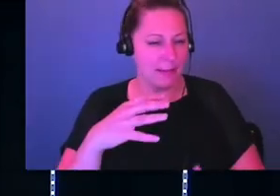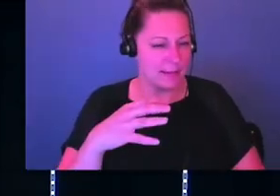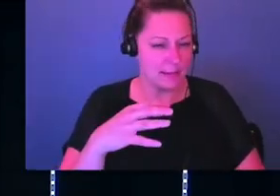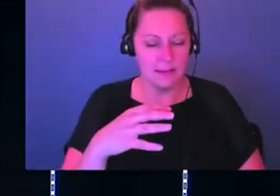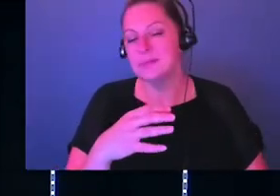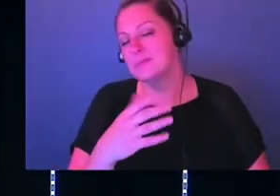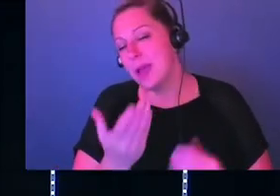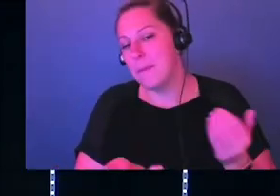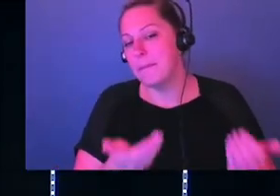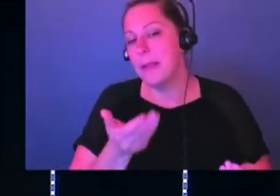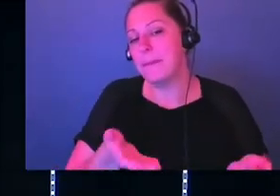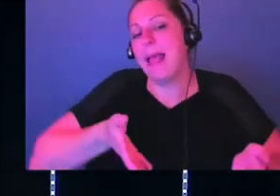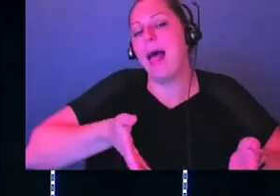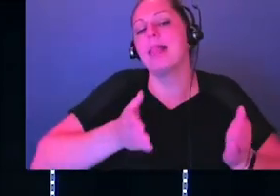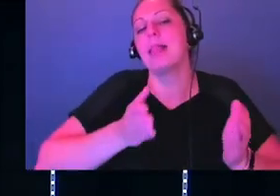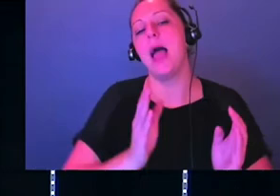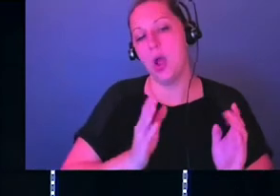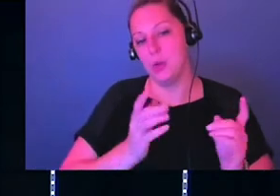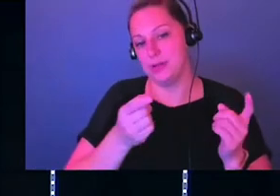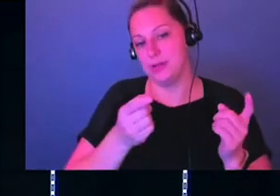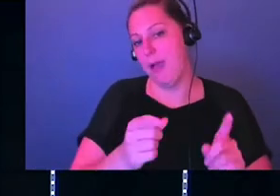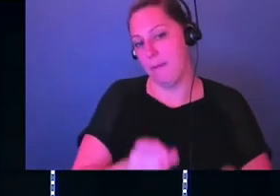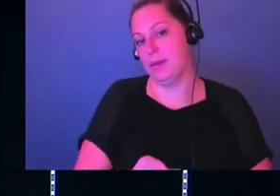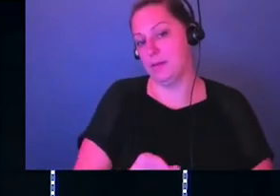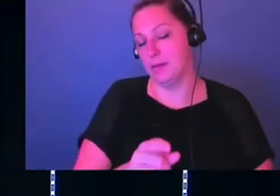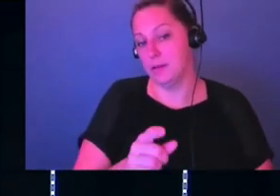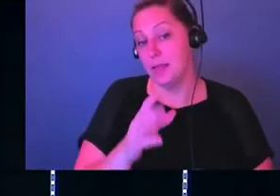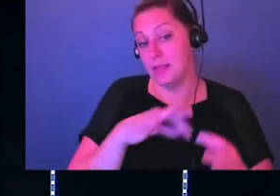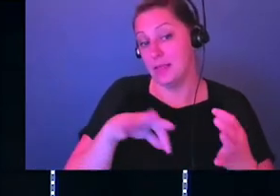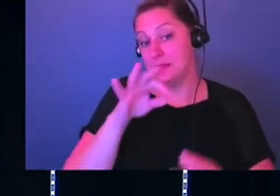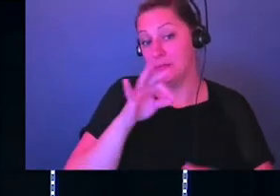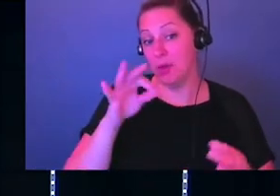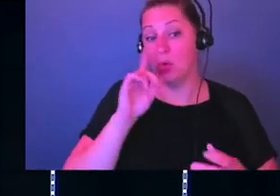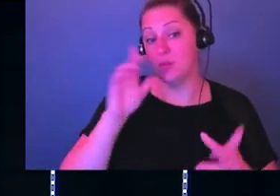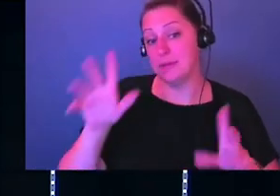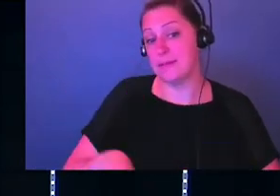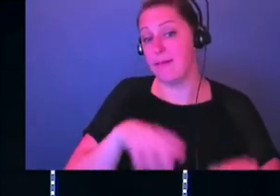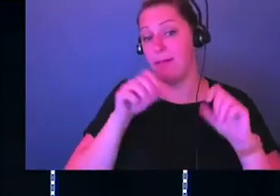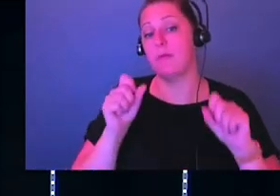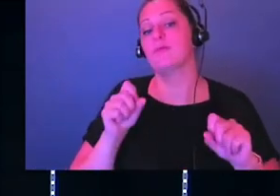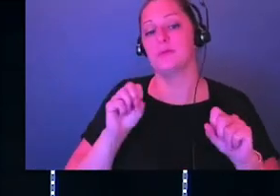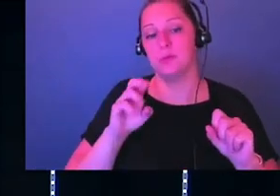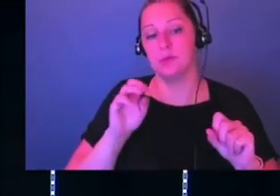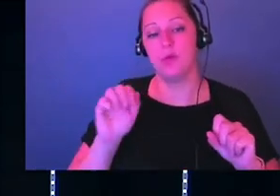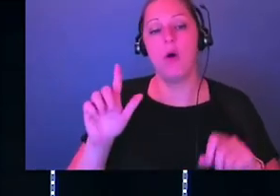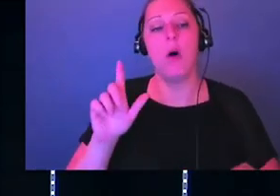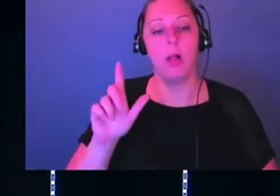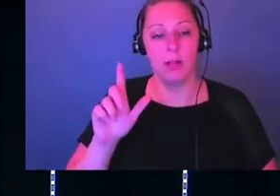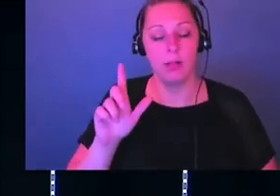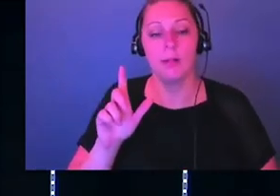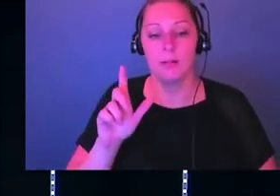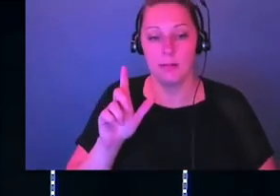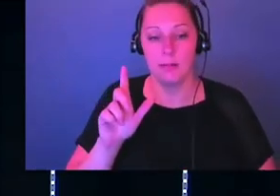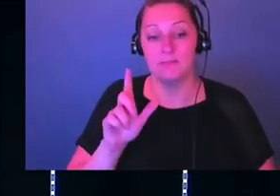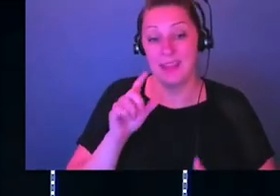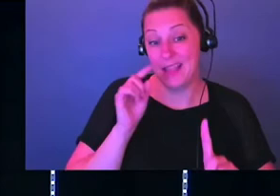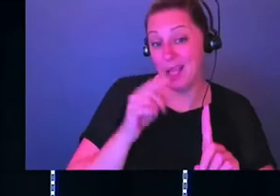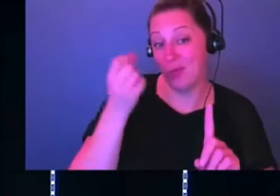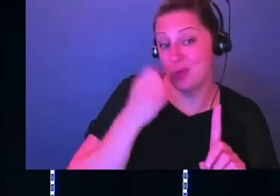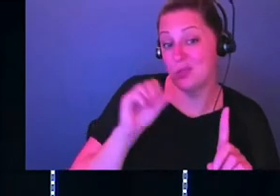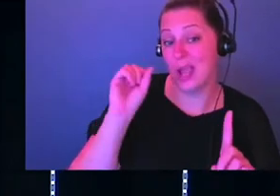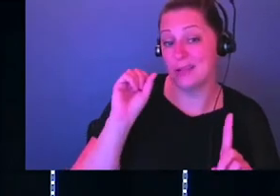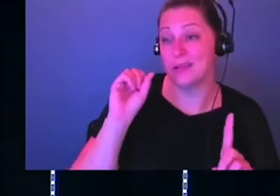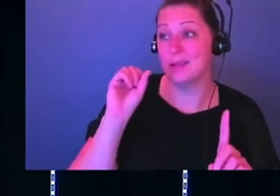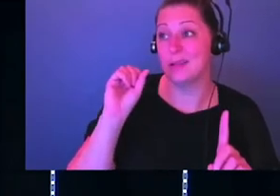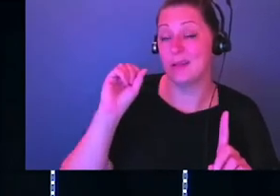to happen to Saul, okay? I believe God allowed this spirit to come over Saul because it was this process of him, of the rejection, the protection that